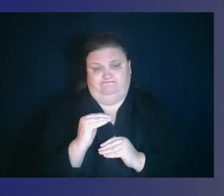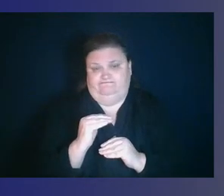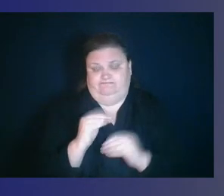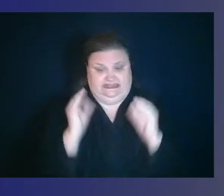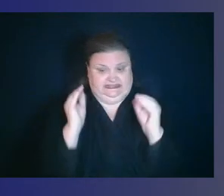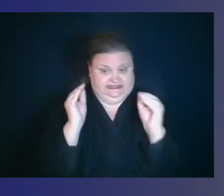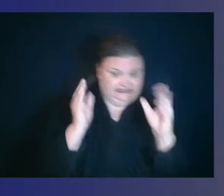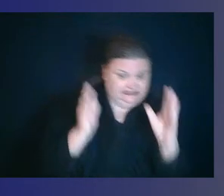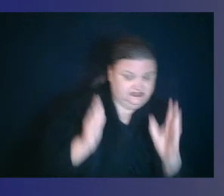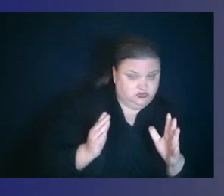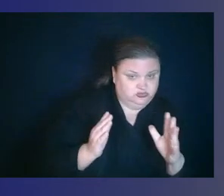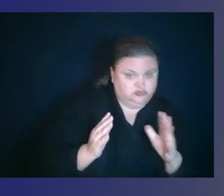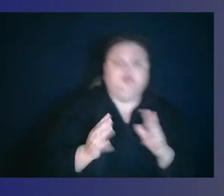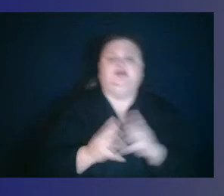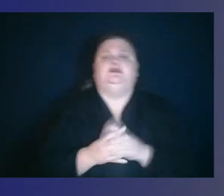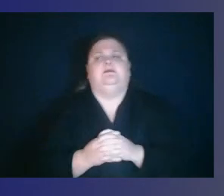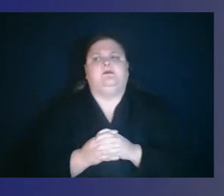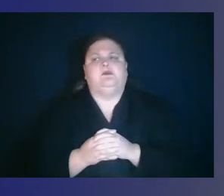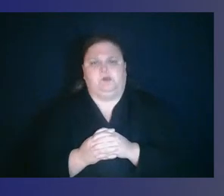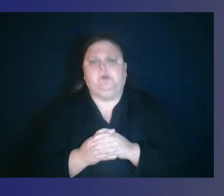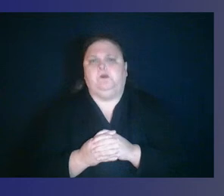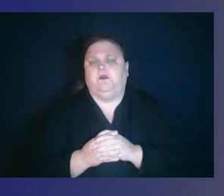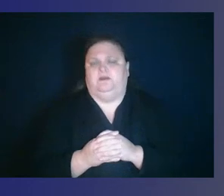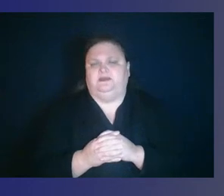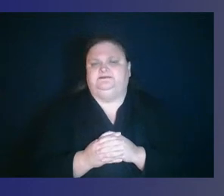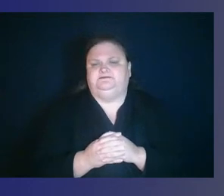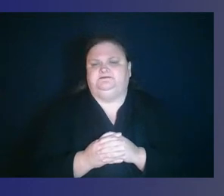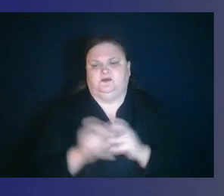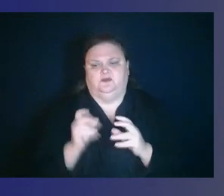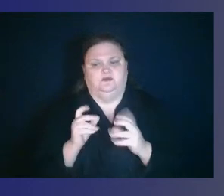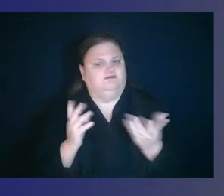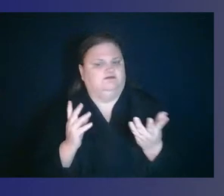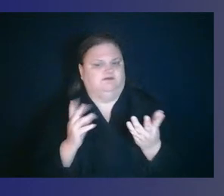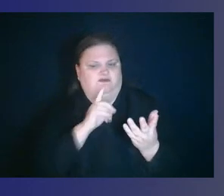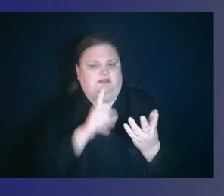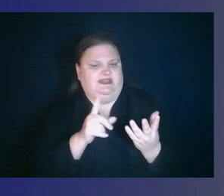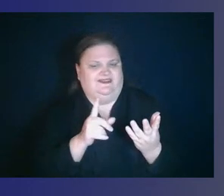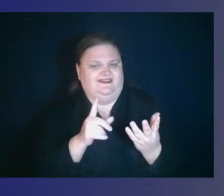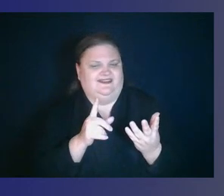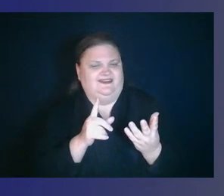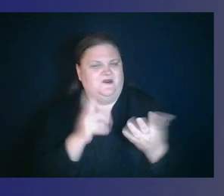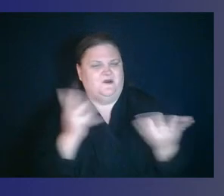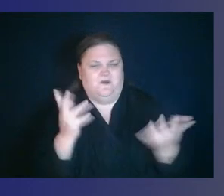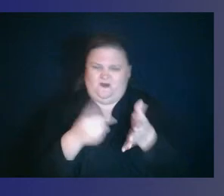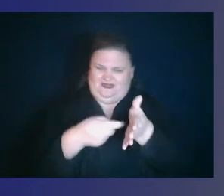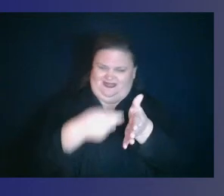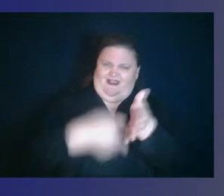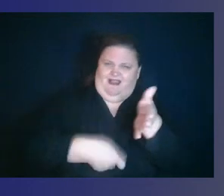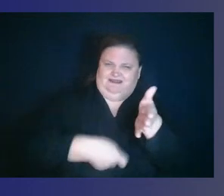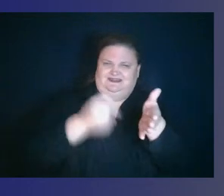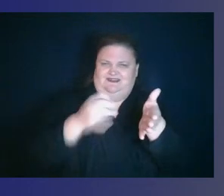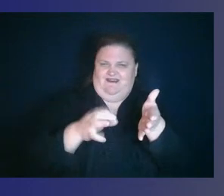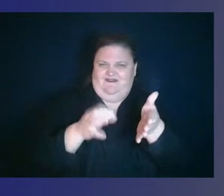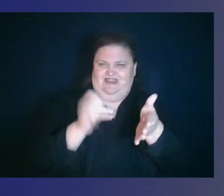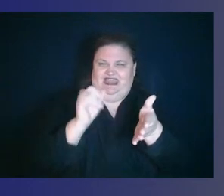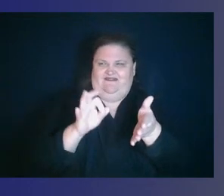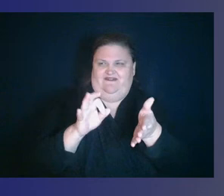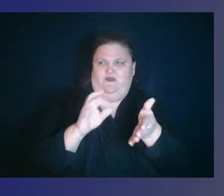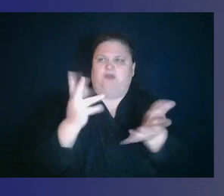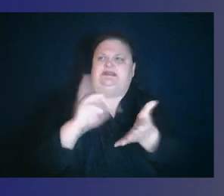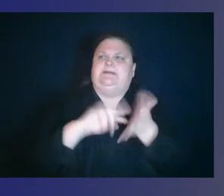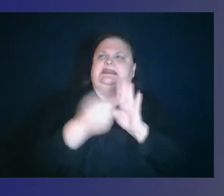being Organians, it's about what is the price of digital exclusion in the long term?